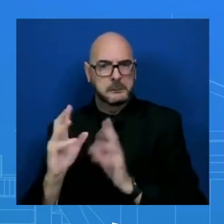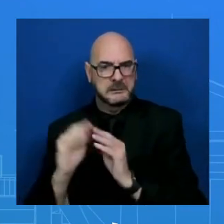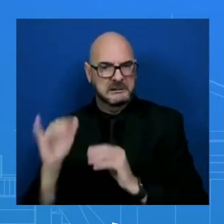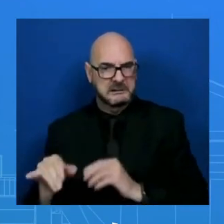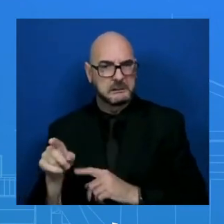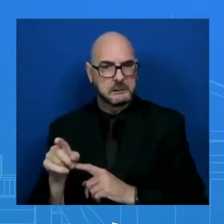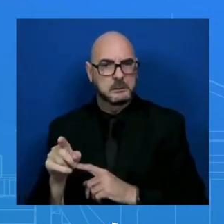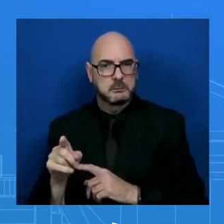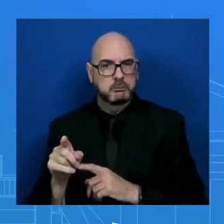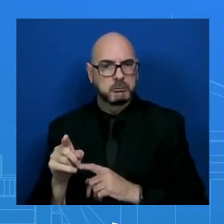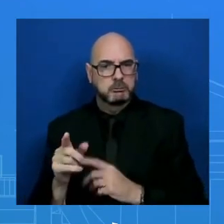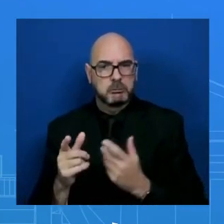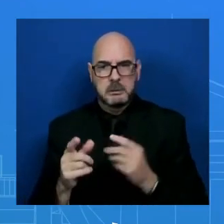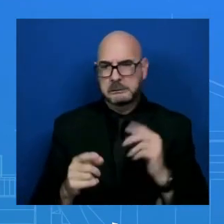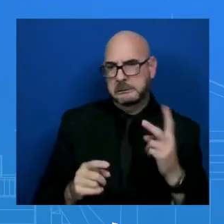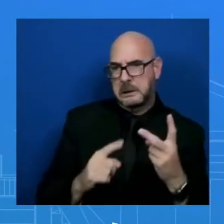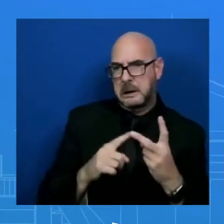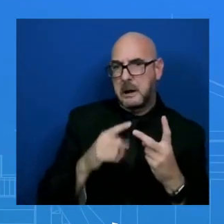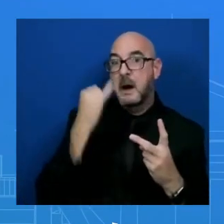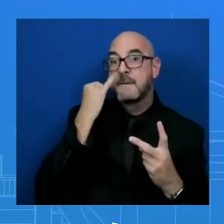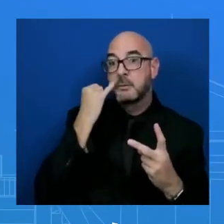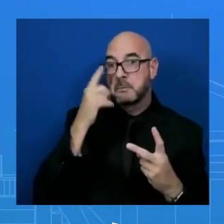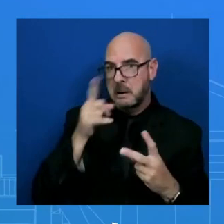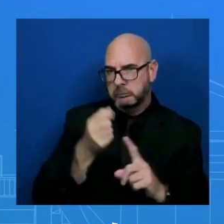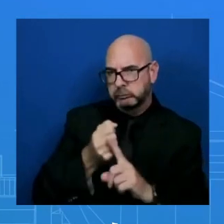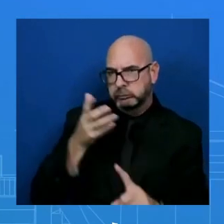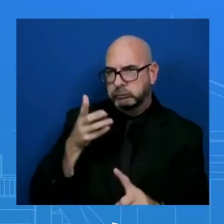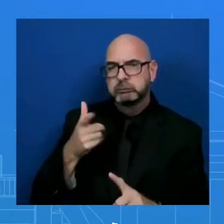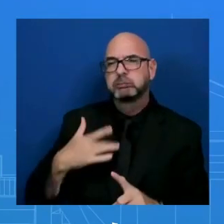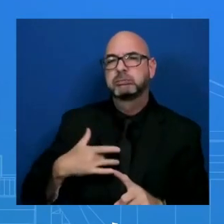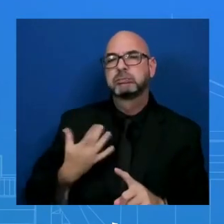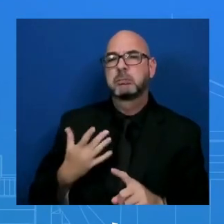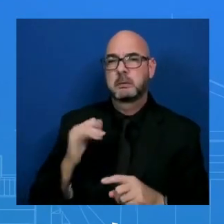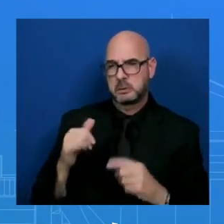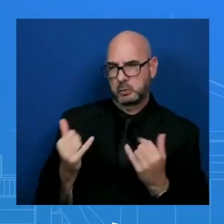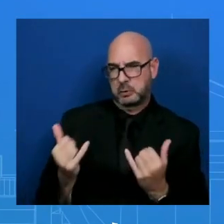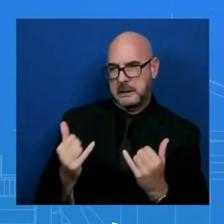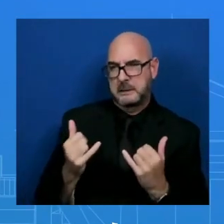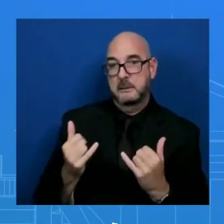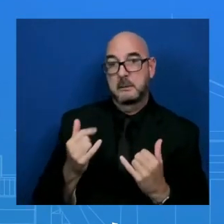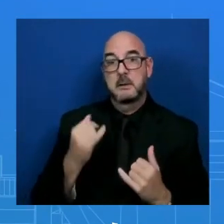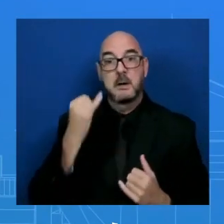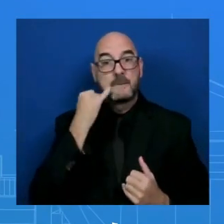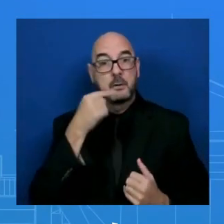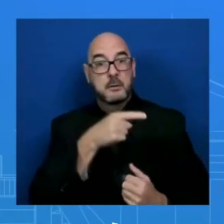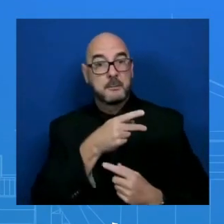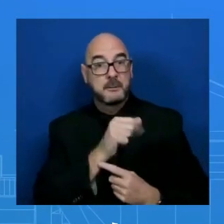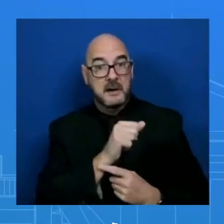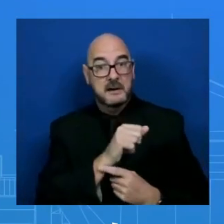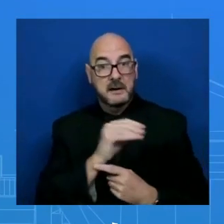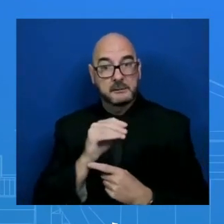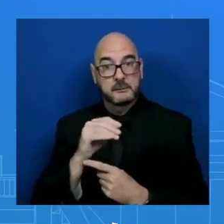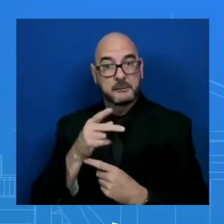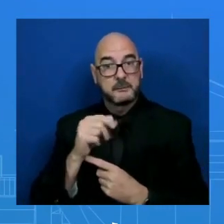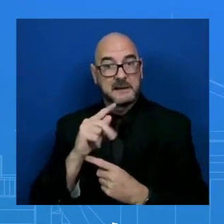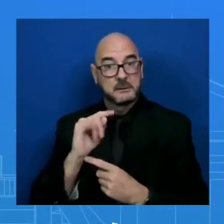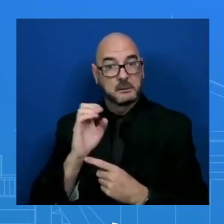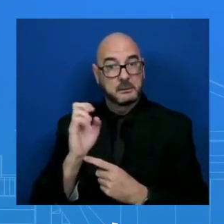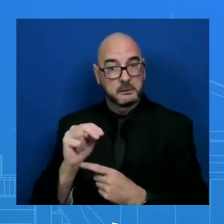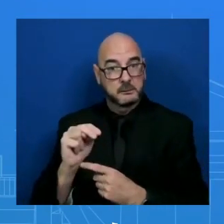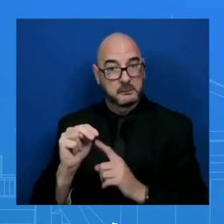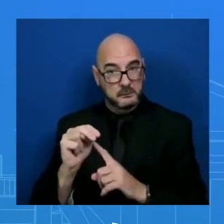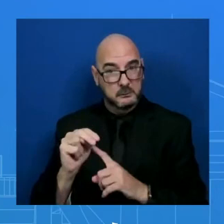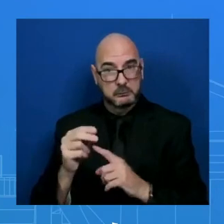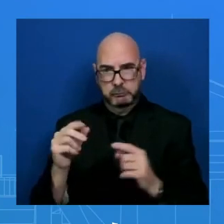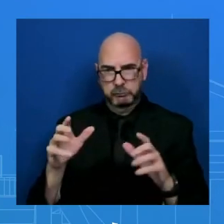me, today Secretary Blinken spoke to both Israel Prime Minister and the Palestinian President. Shall we read into this as more than